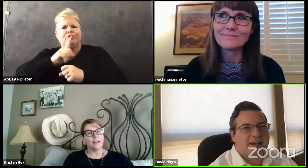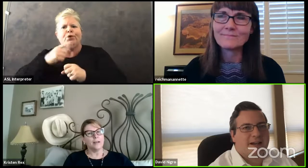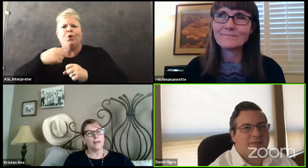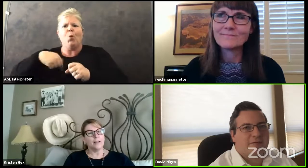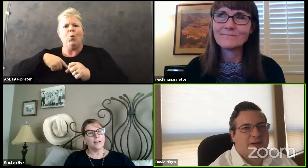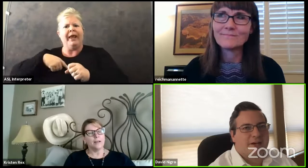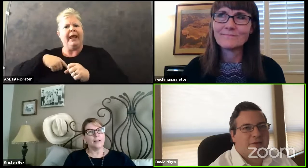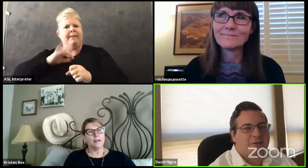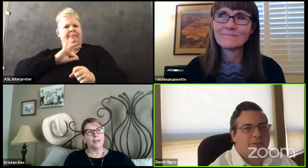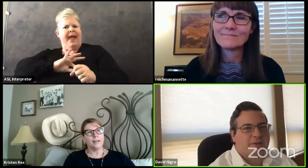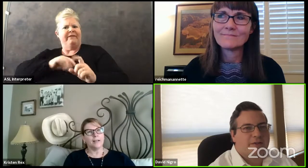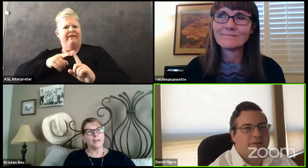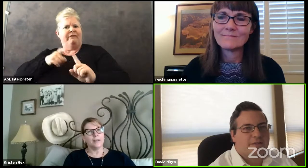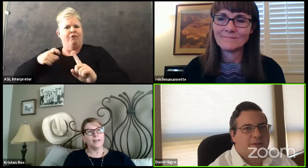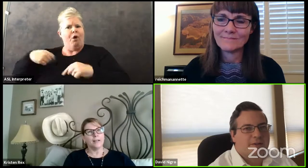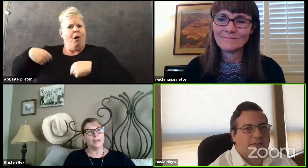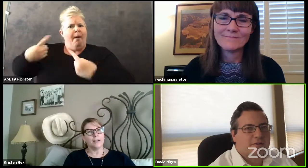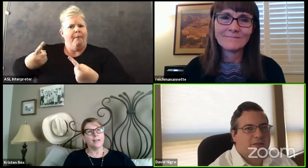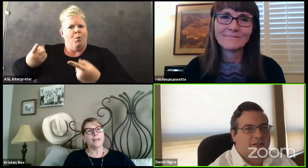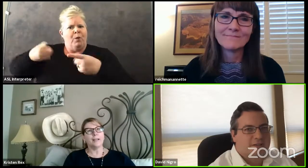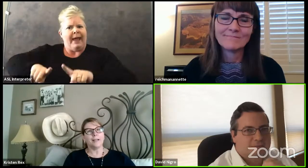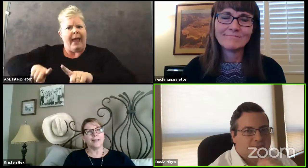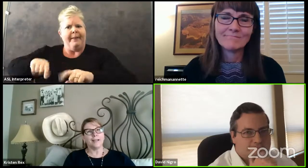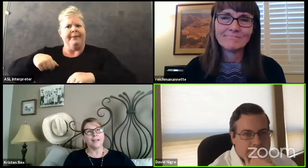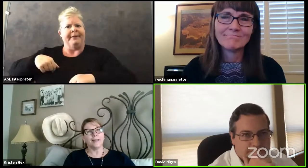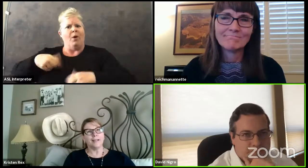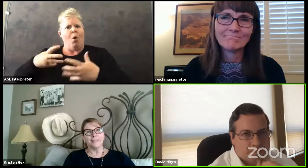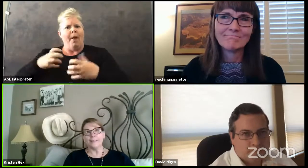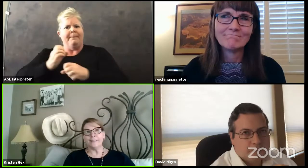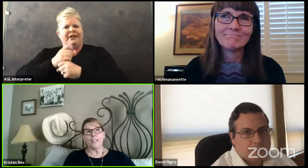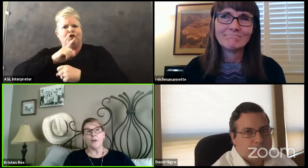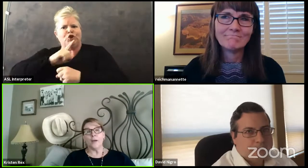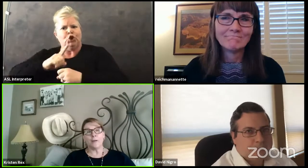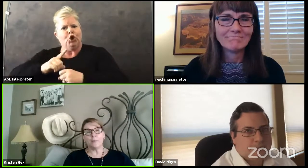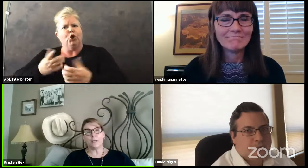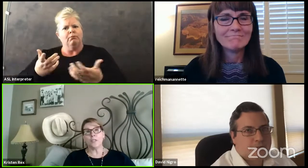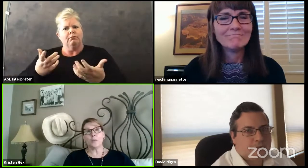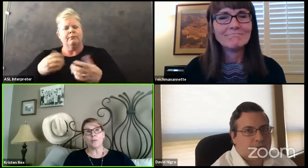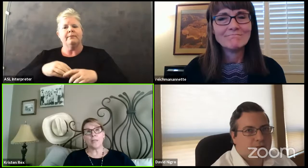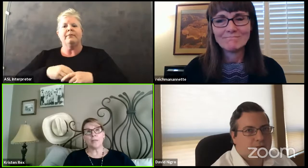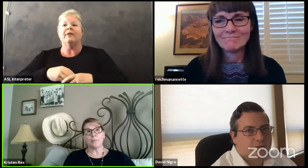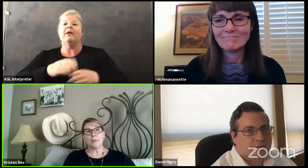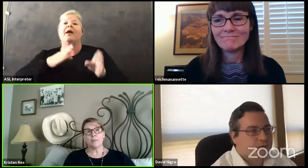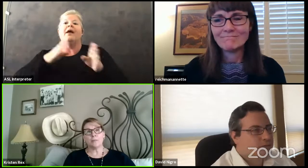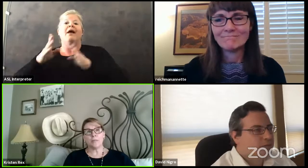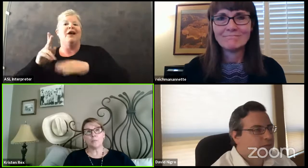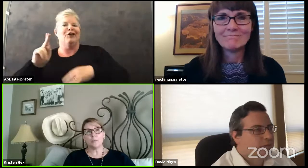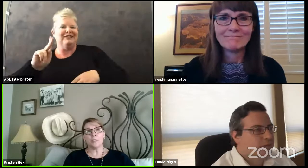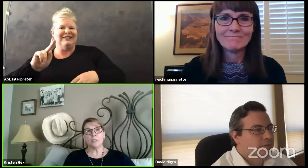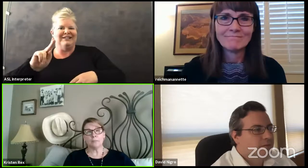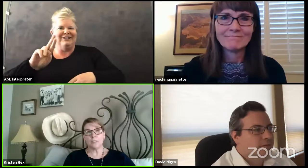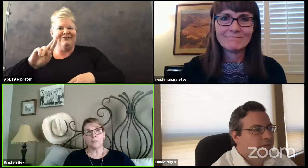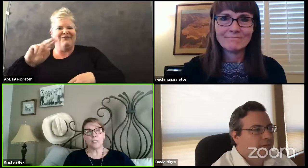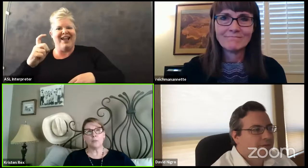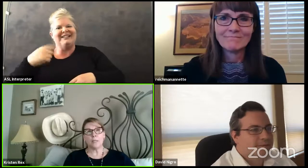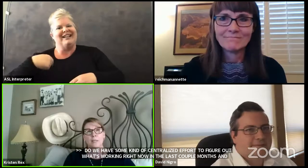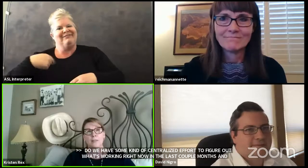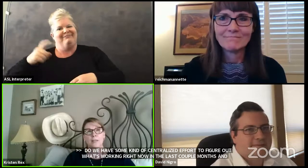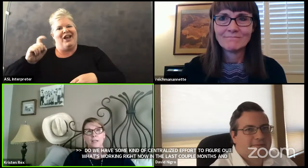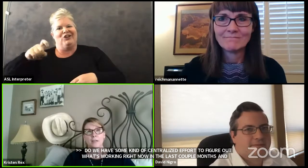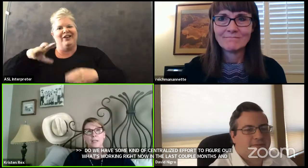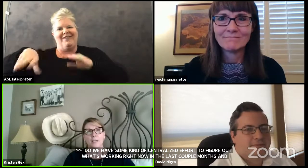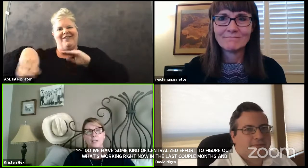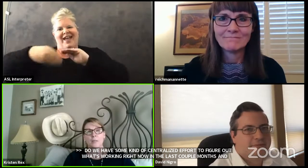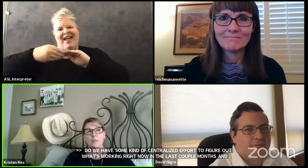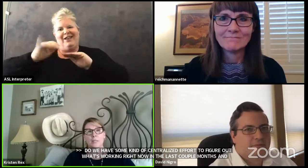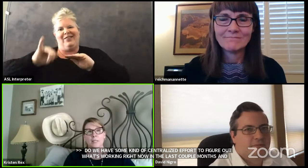something and have some value from this, from this exercise. I, you know, I, I probably should have put that in my, my spiel, my speech, because